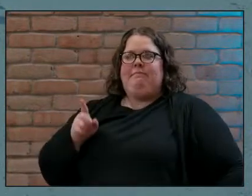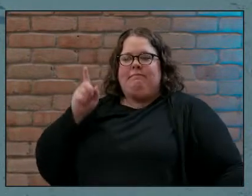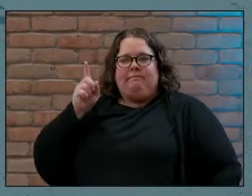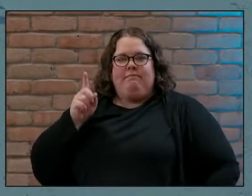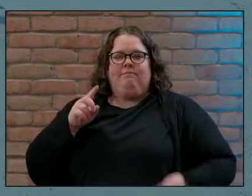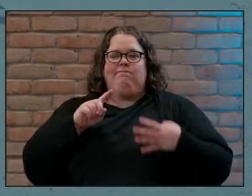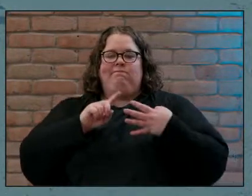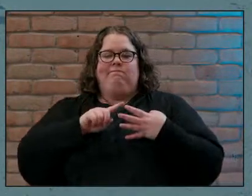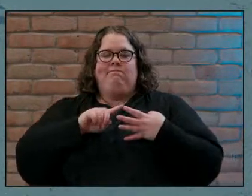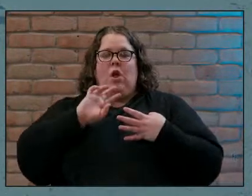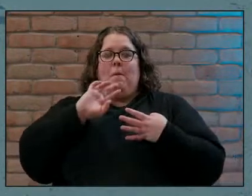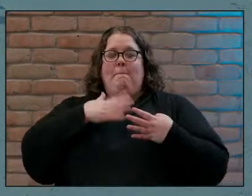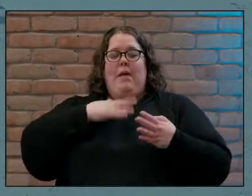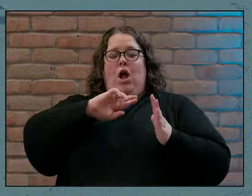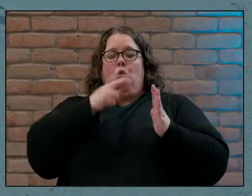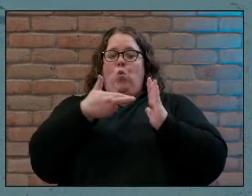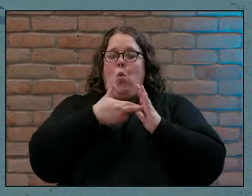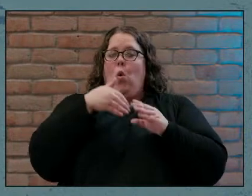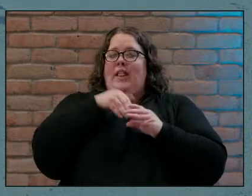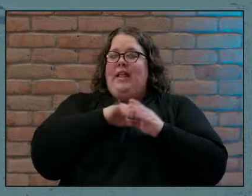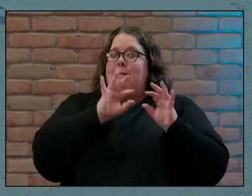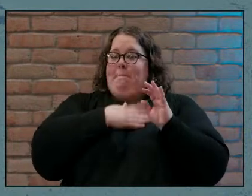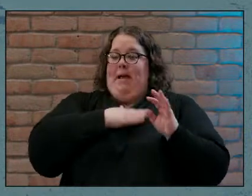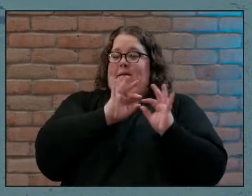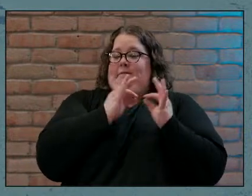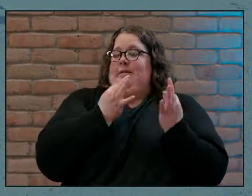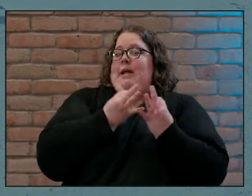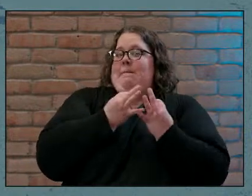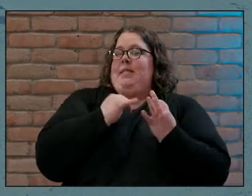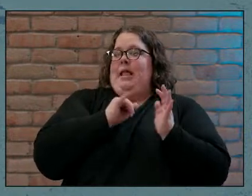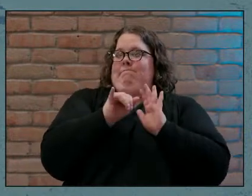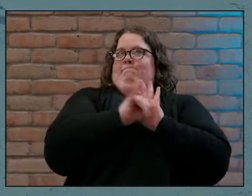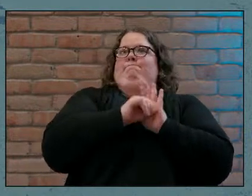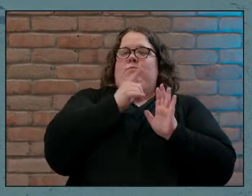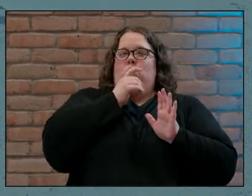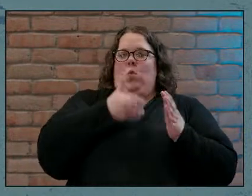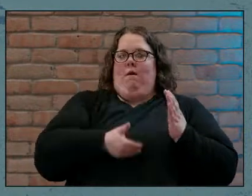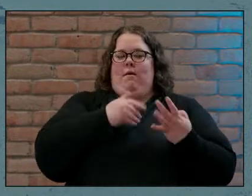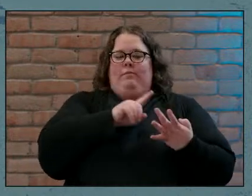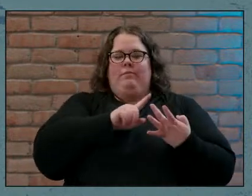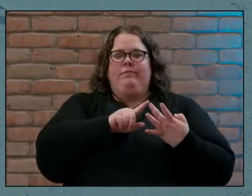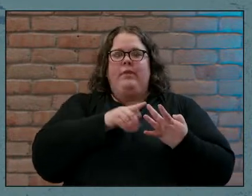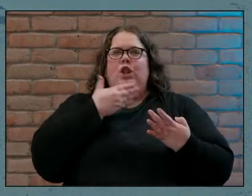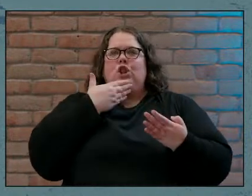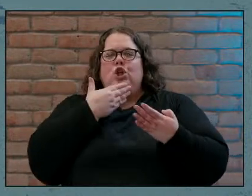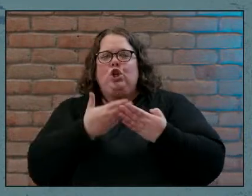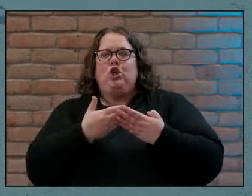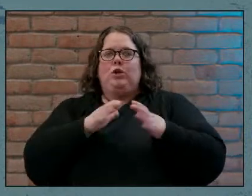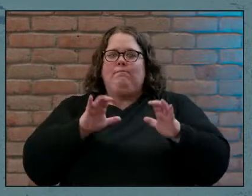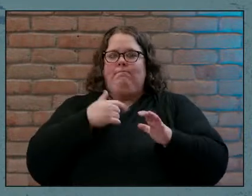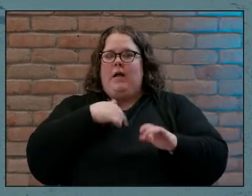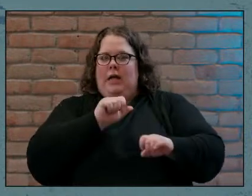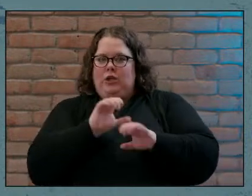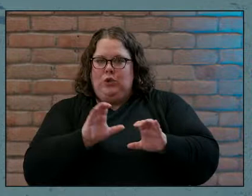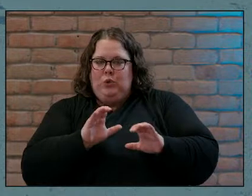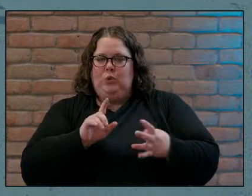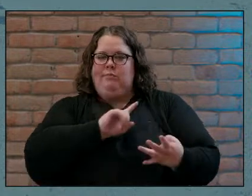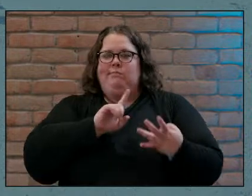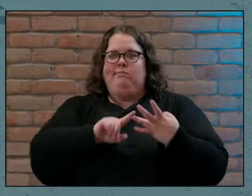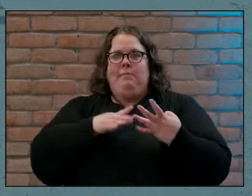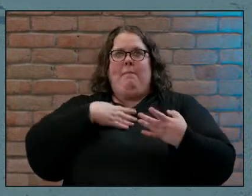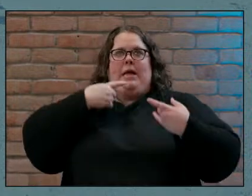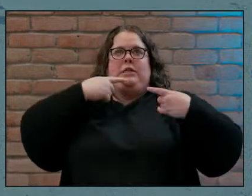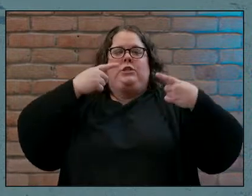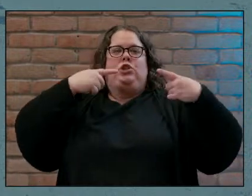this is the thing that that marks me that that identifies me as who I am the good that I do what I've achieved what I've